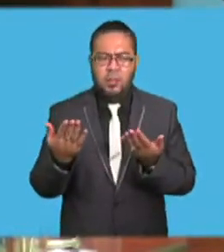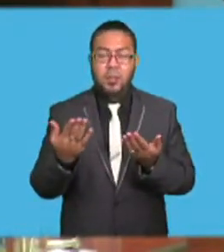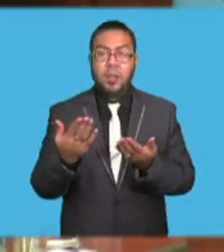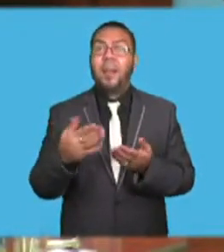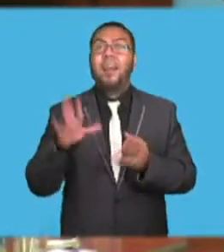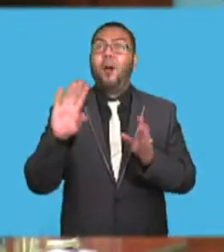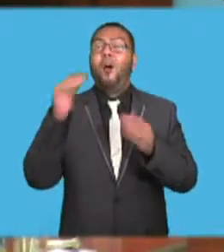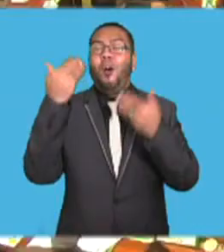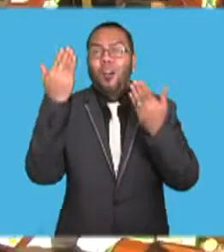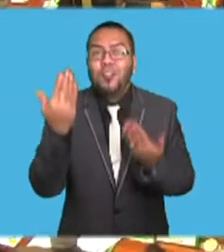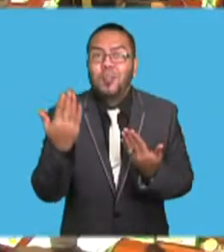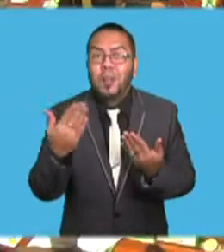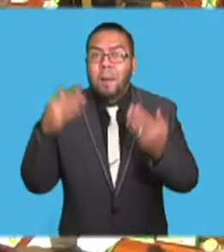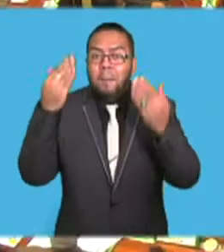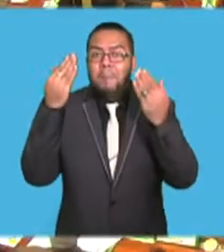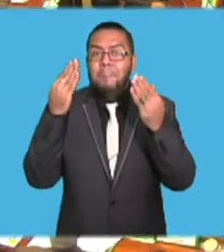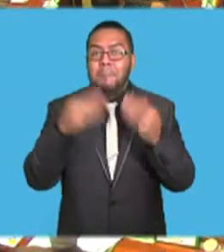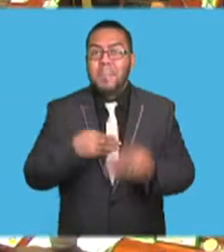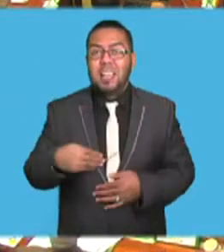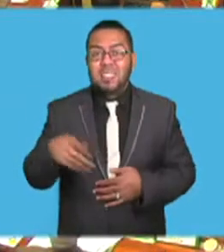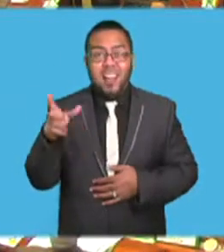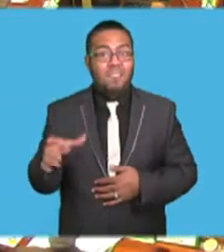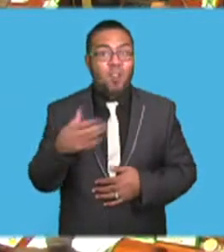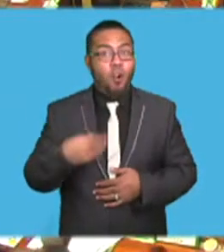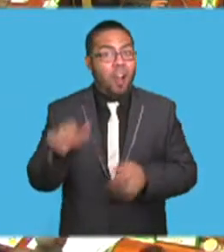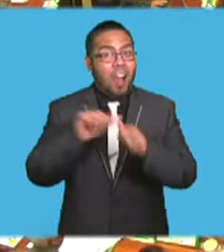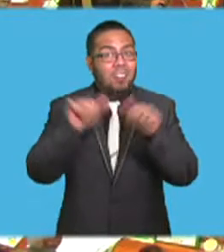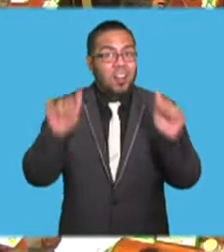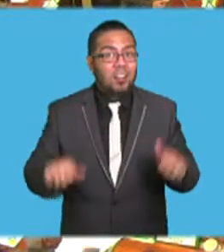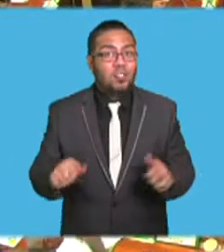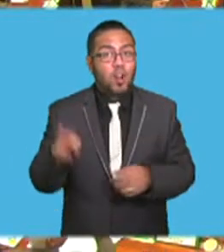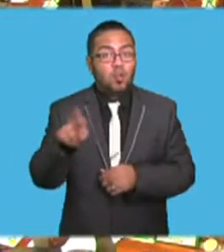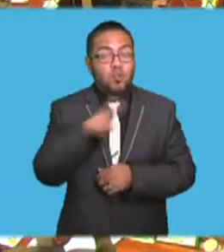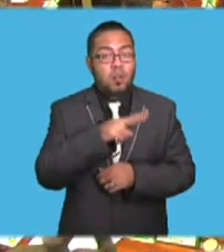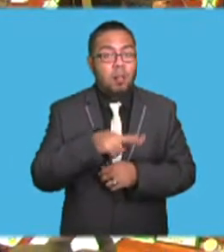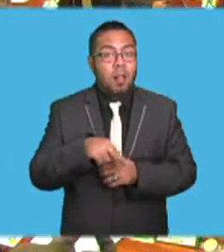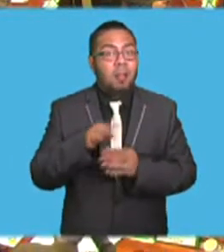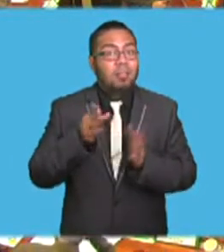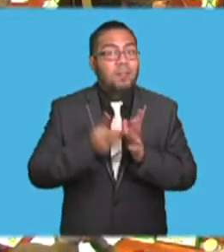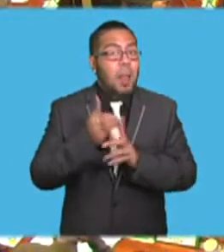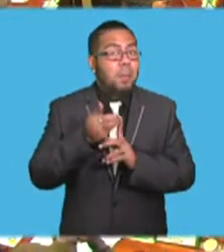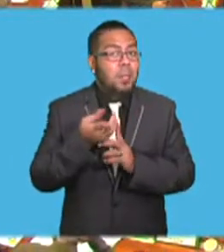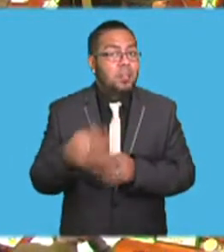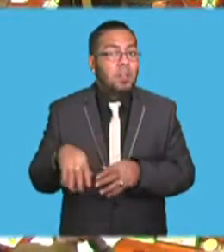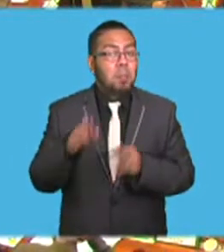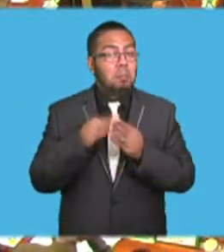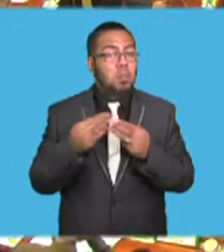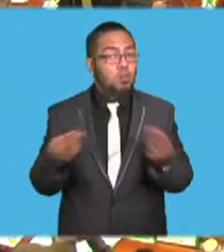Culture, Rural and Maritime Development, Disaster Management, Meteorological Services, you have the floor.